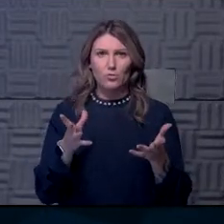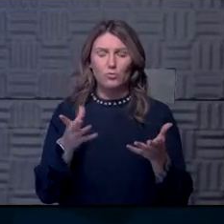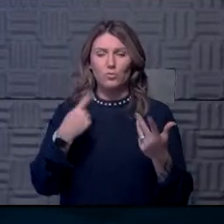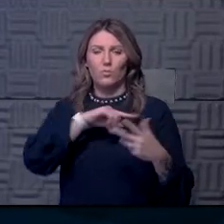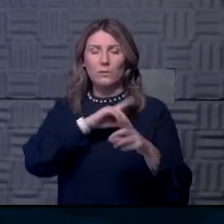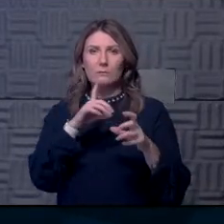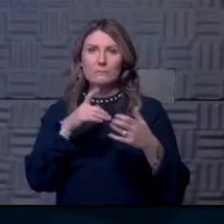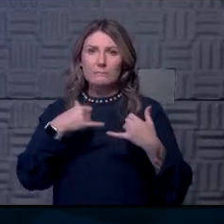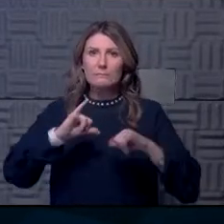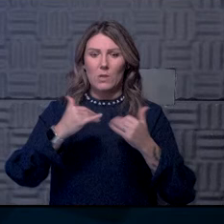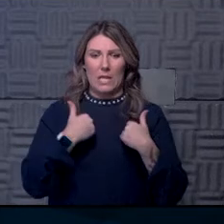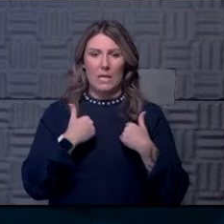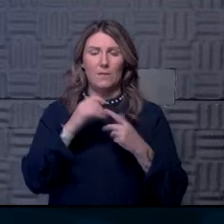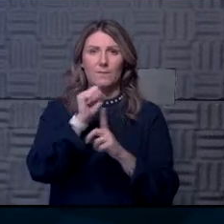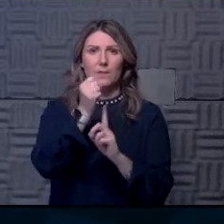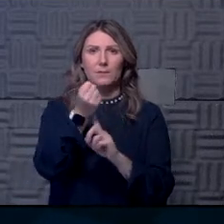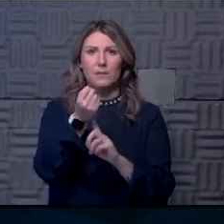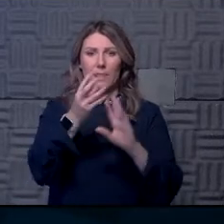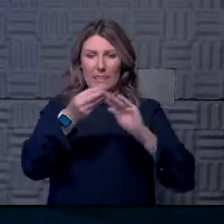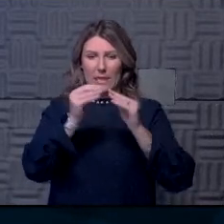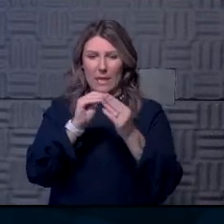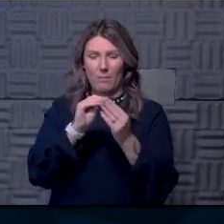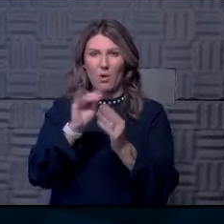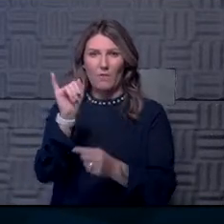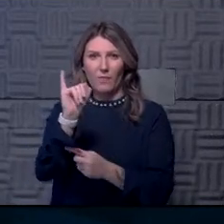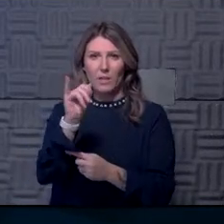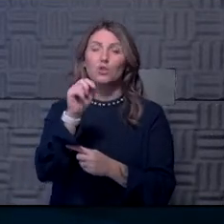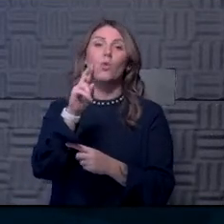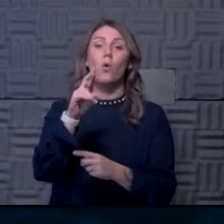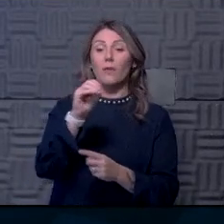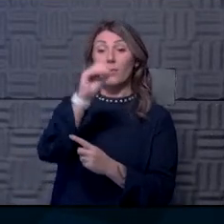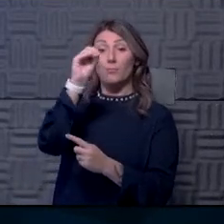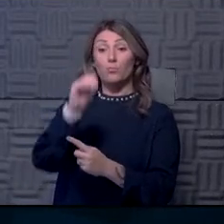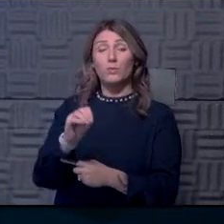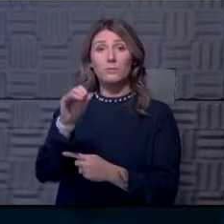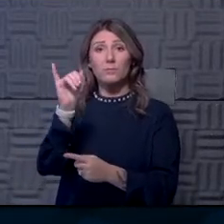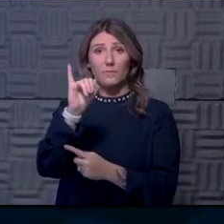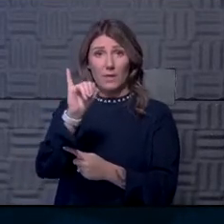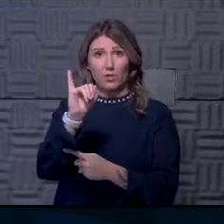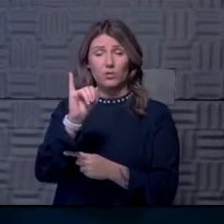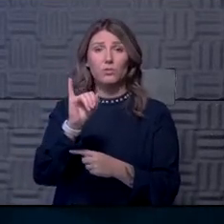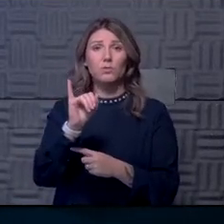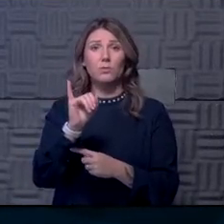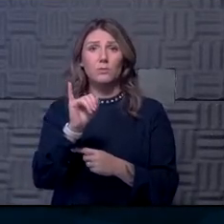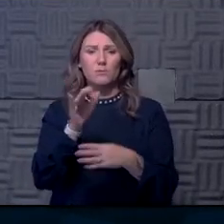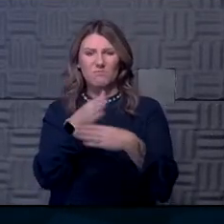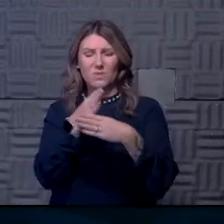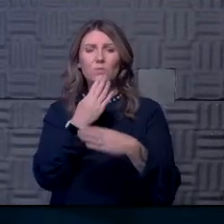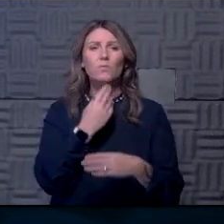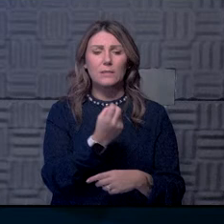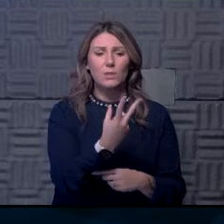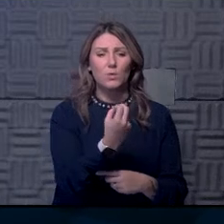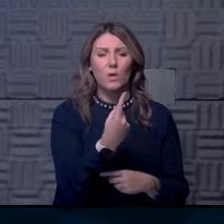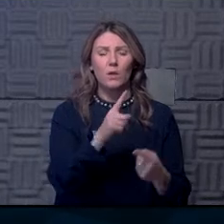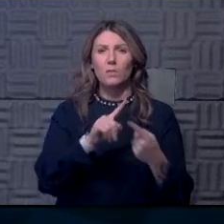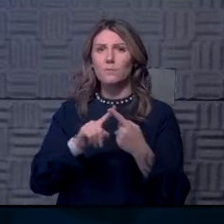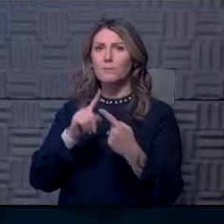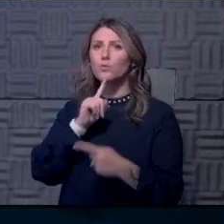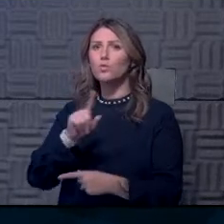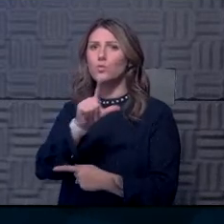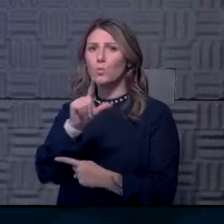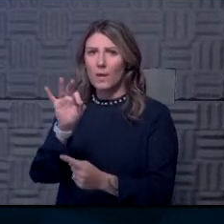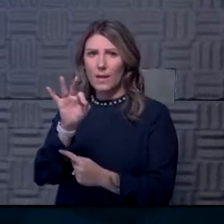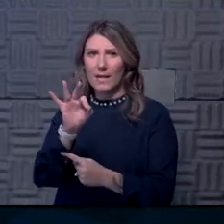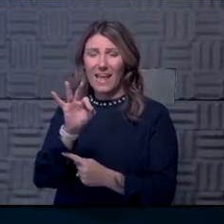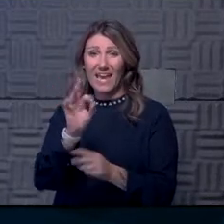uh, situation where the number of infections or the percentage of the infections, uh, in the 12 to 29 year old age